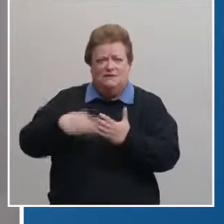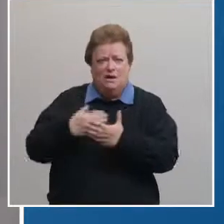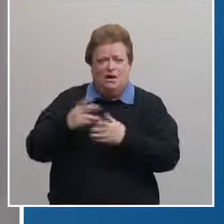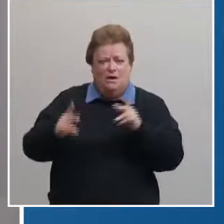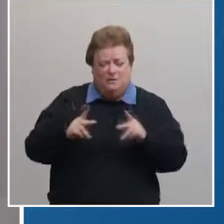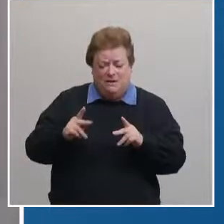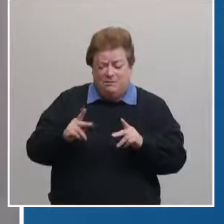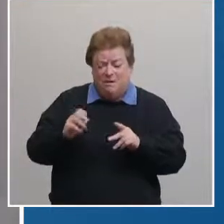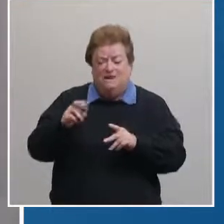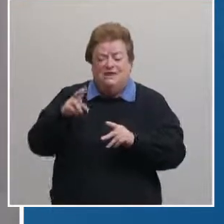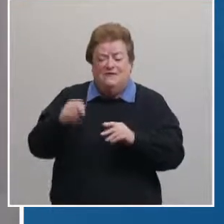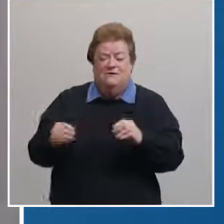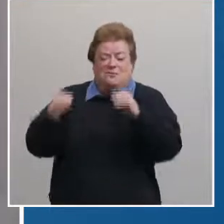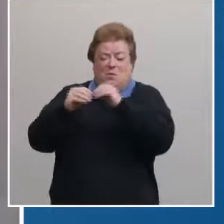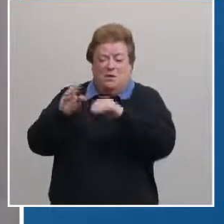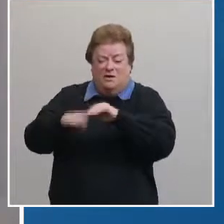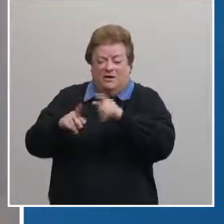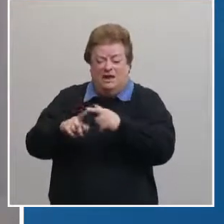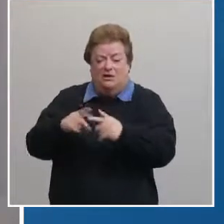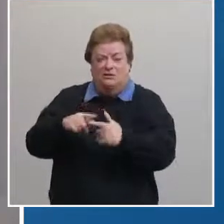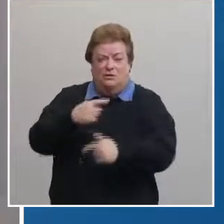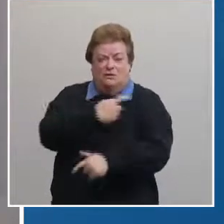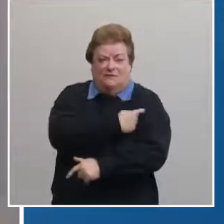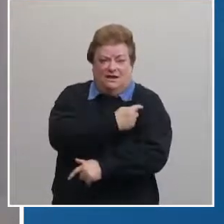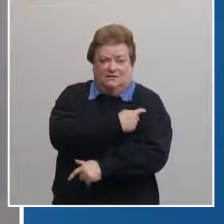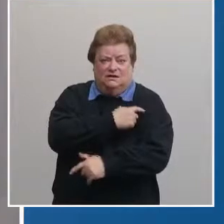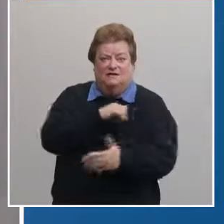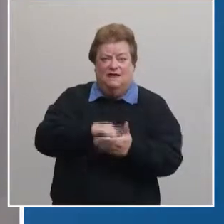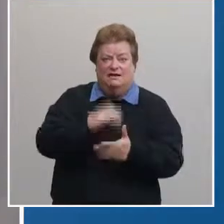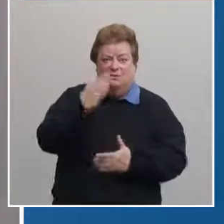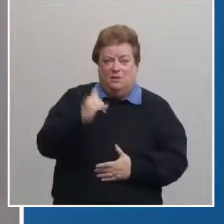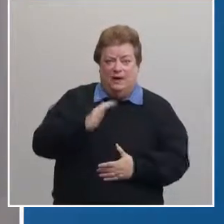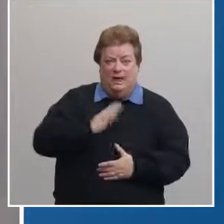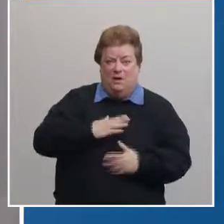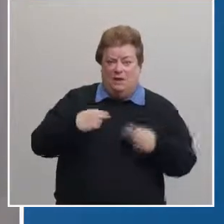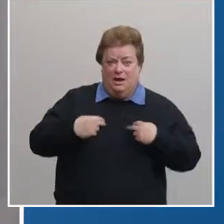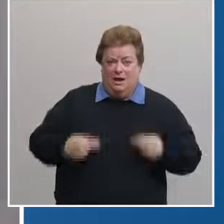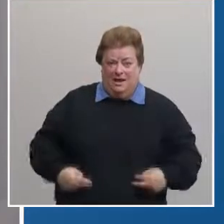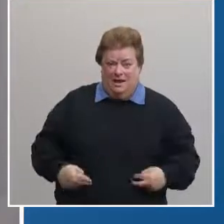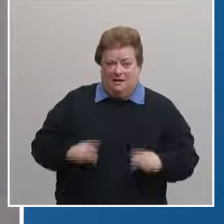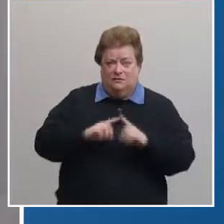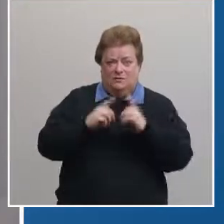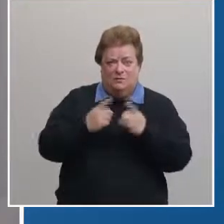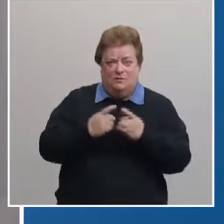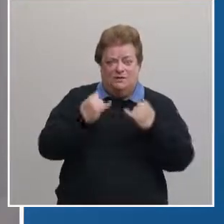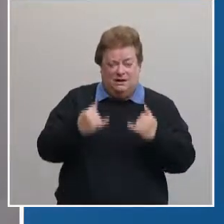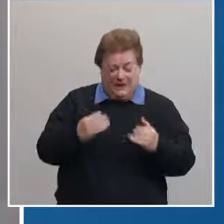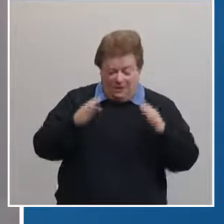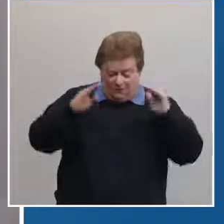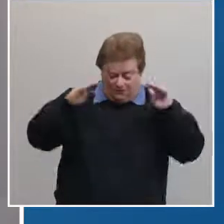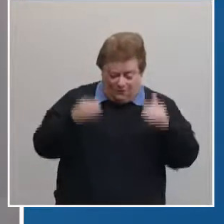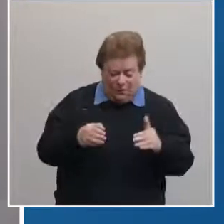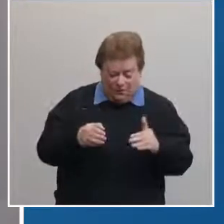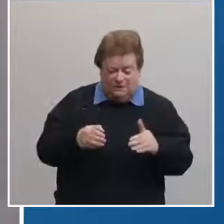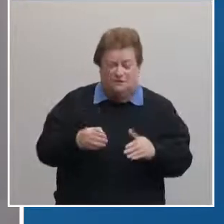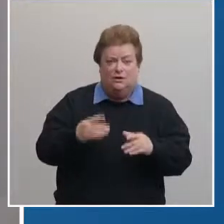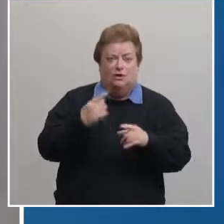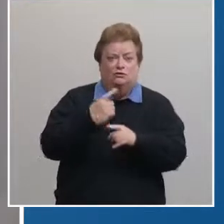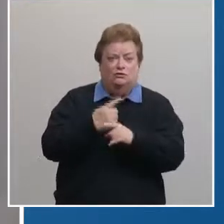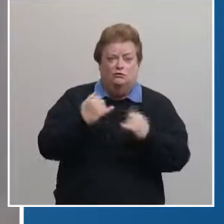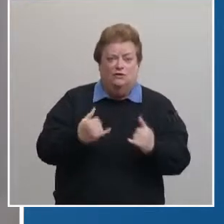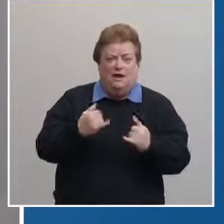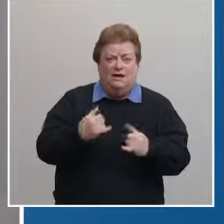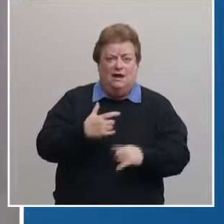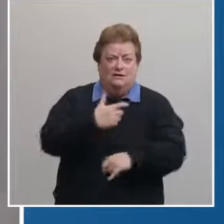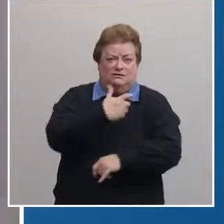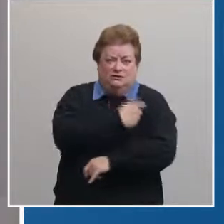get vaccinated which is why our Lincoln Lancaster County Health Department's major focus right now is getting shots into